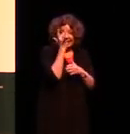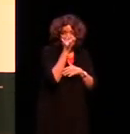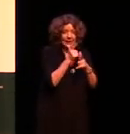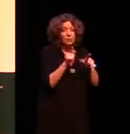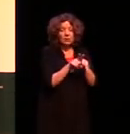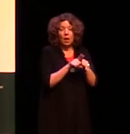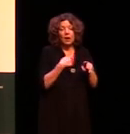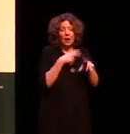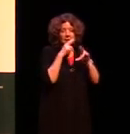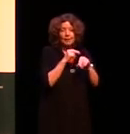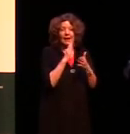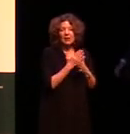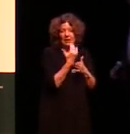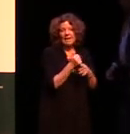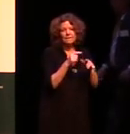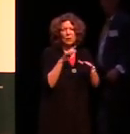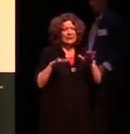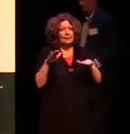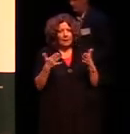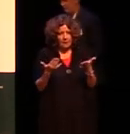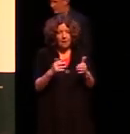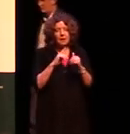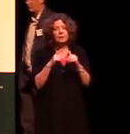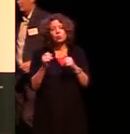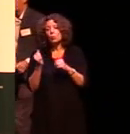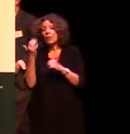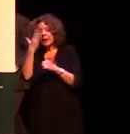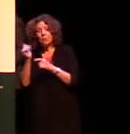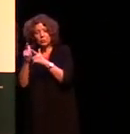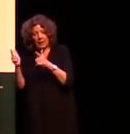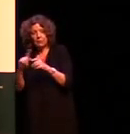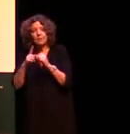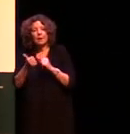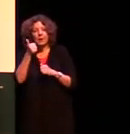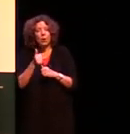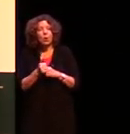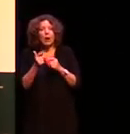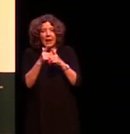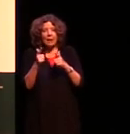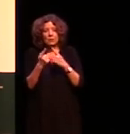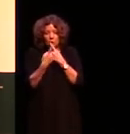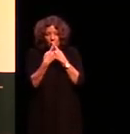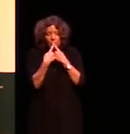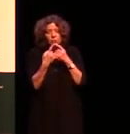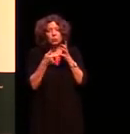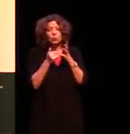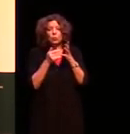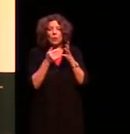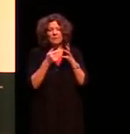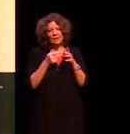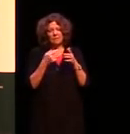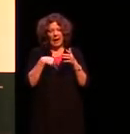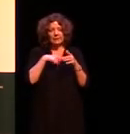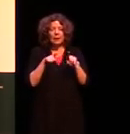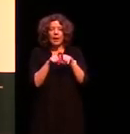it's nyango right and i also noticed for example that you know language closer to us darug um